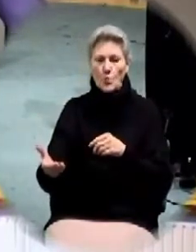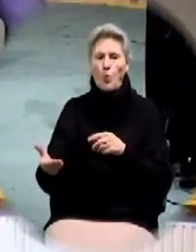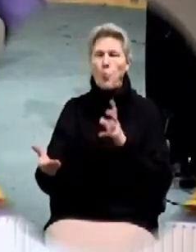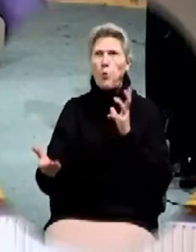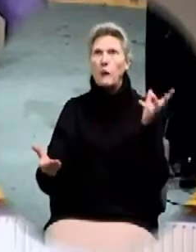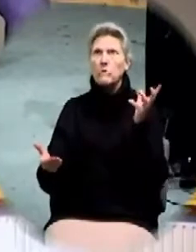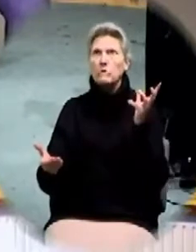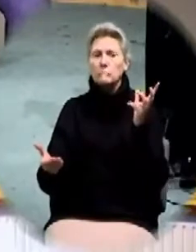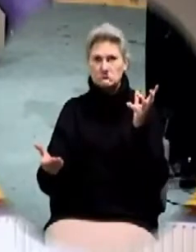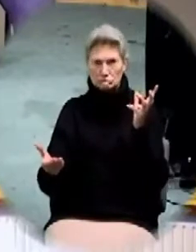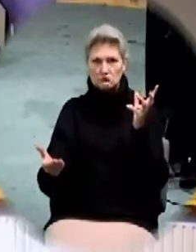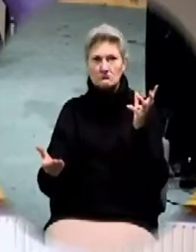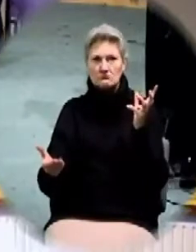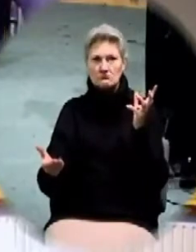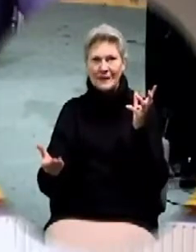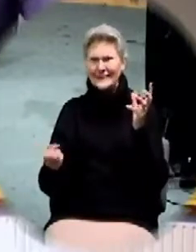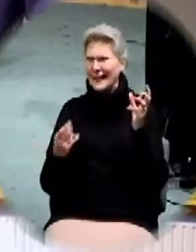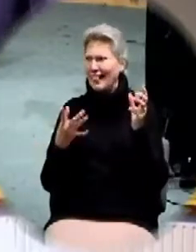mouthful.